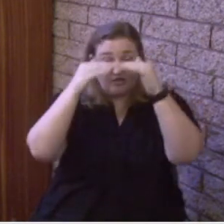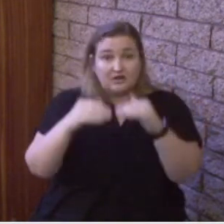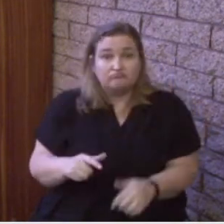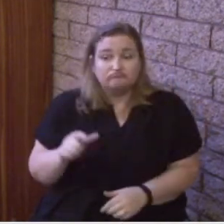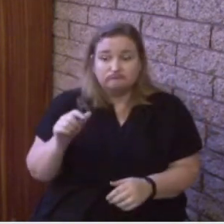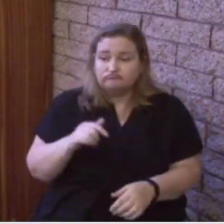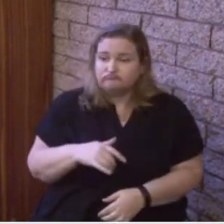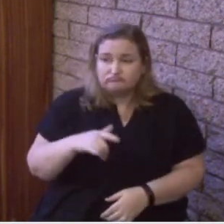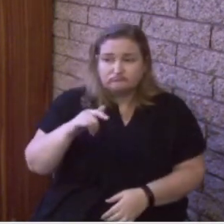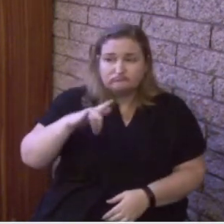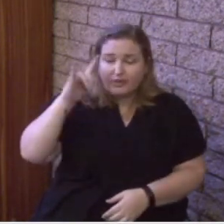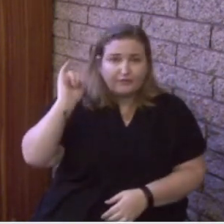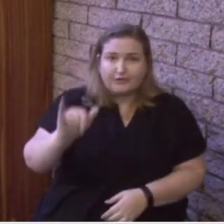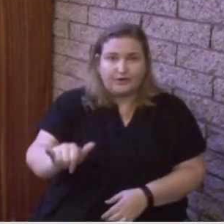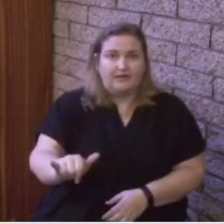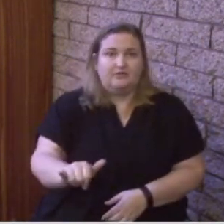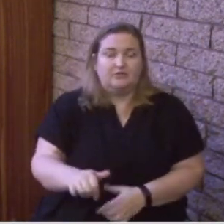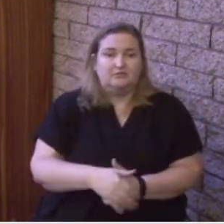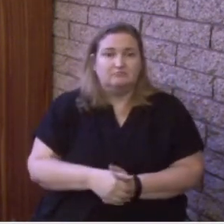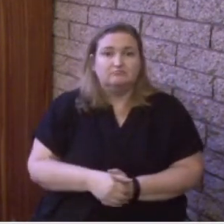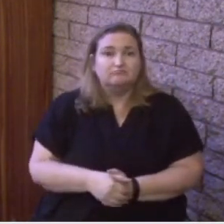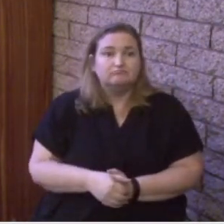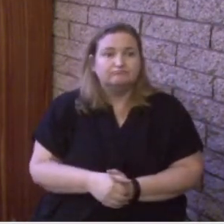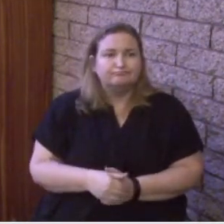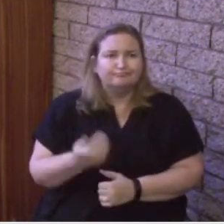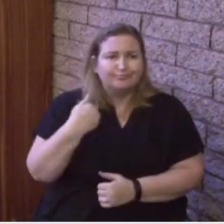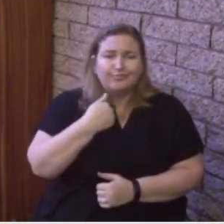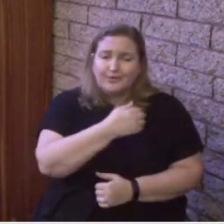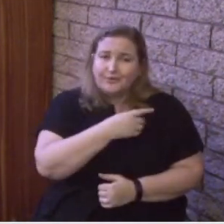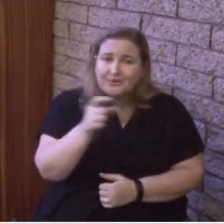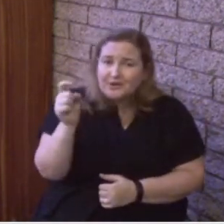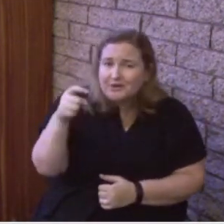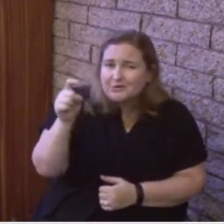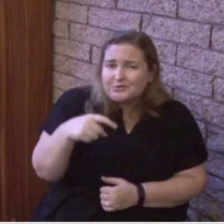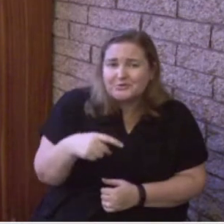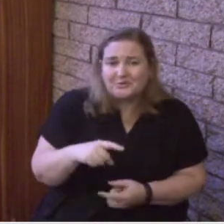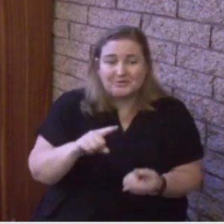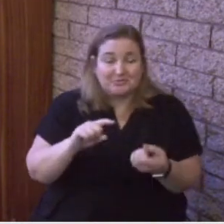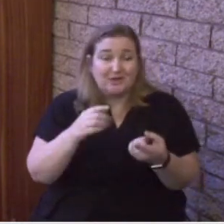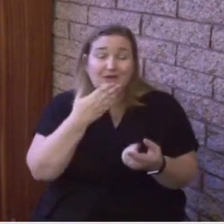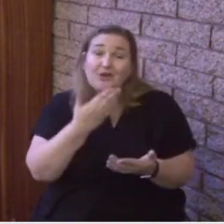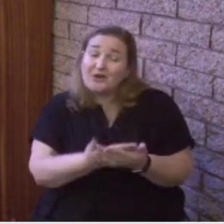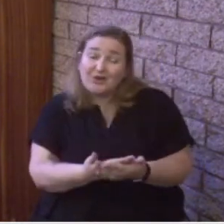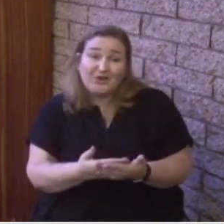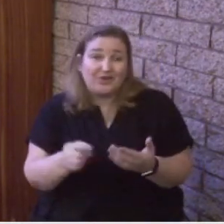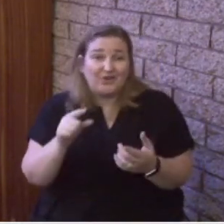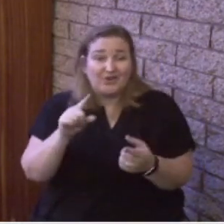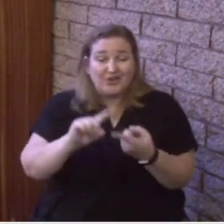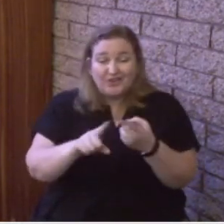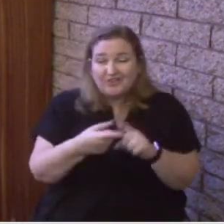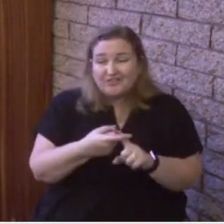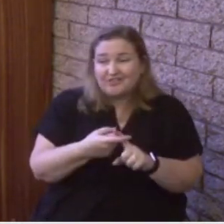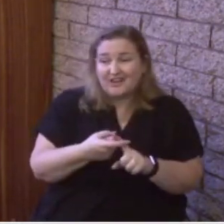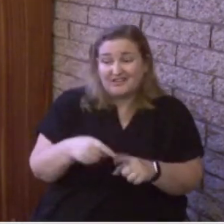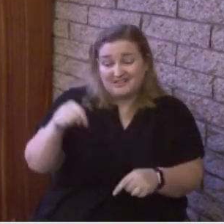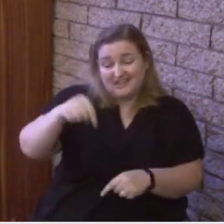so we may as well be good friends while we're here on earth.